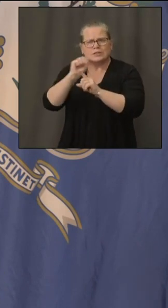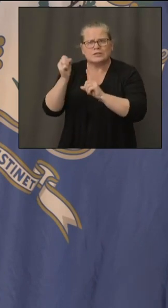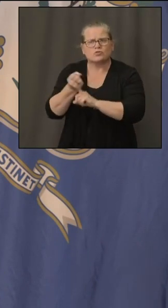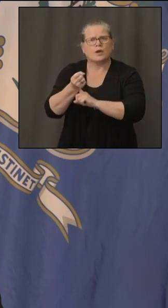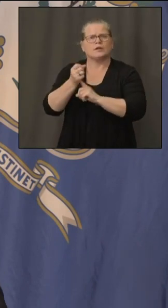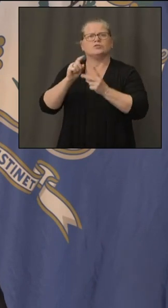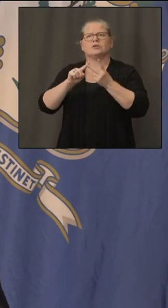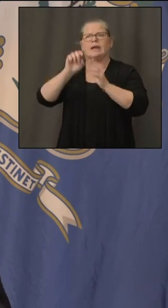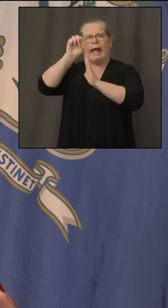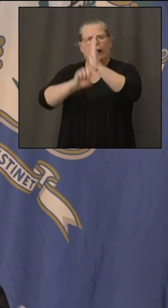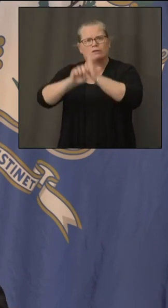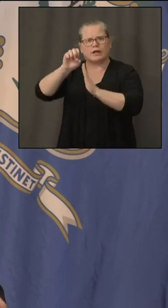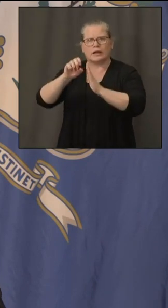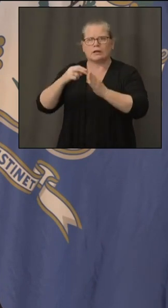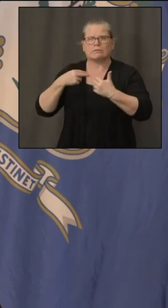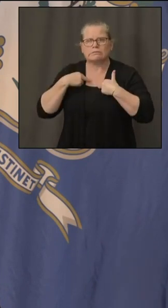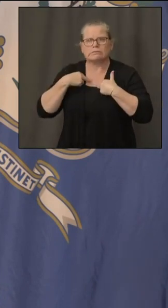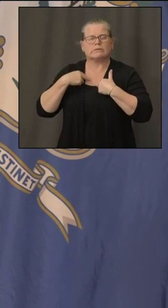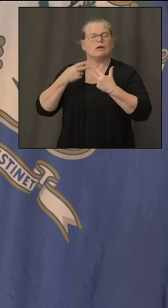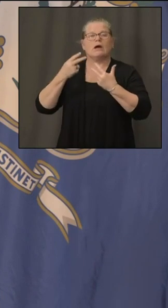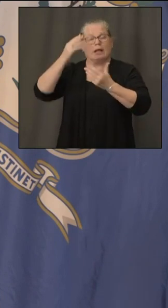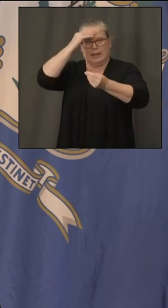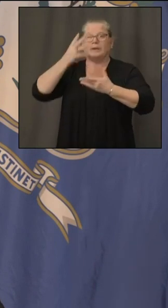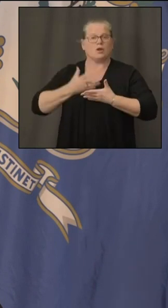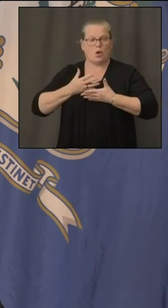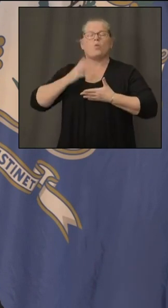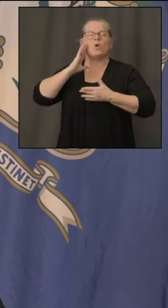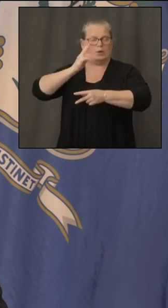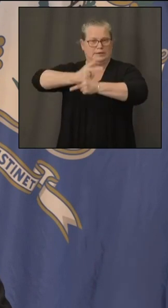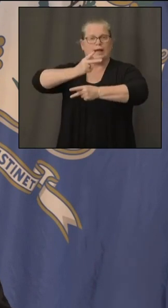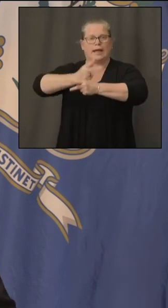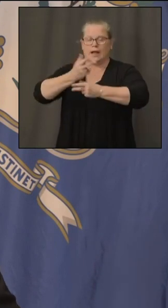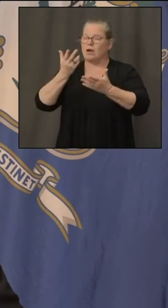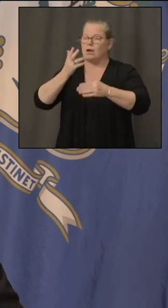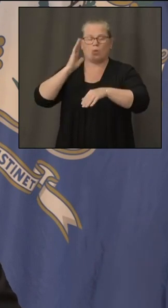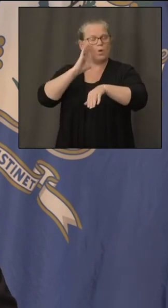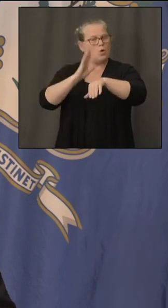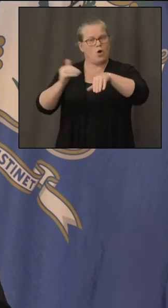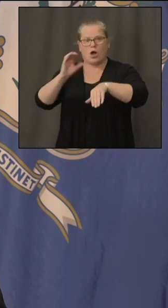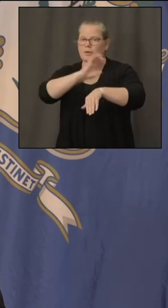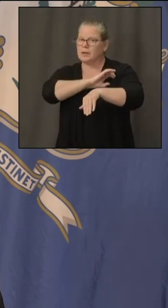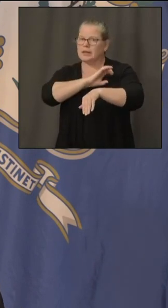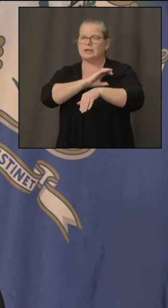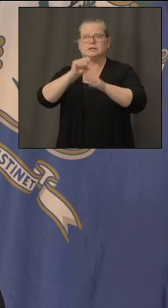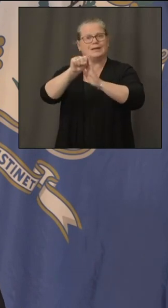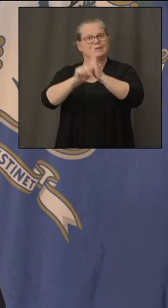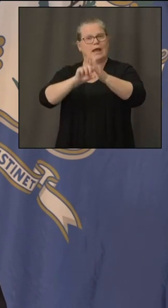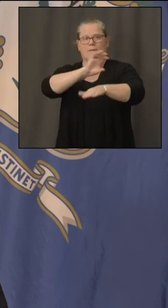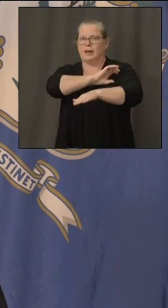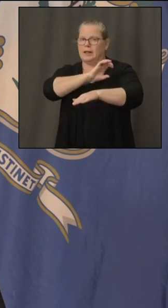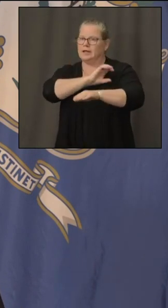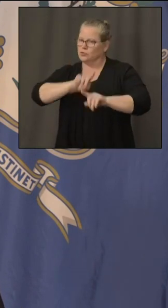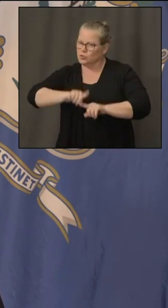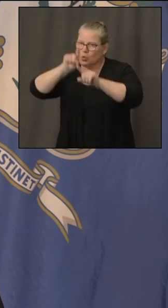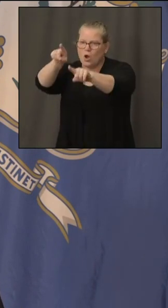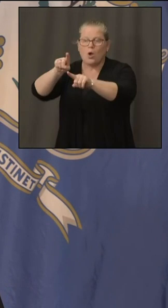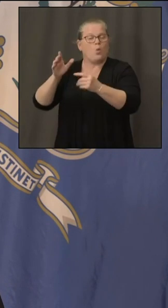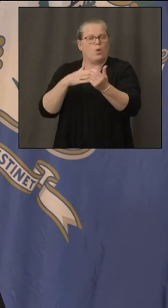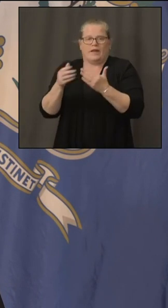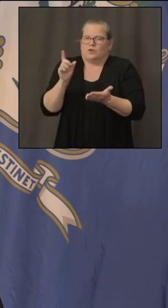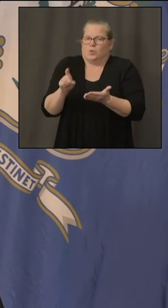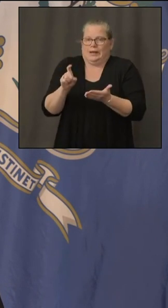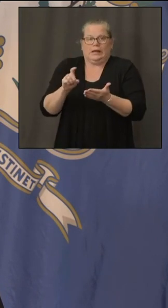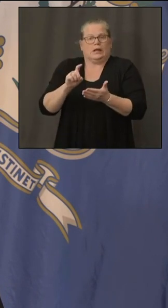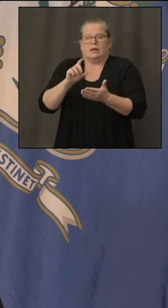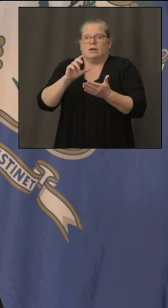them i will take care of them by police state police state trooper whatever it might be uh necessary to get that done uh connecticut